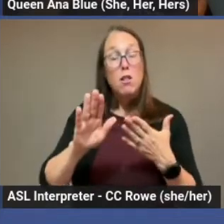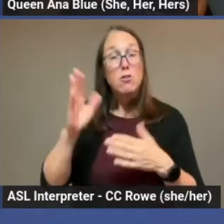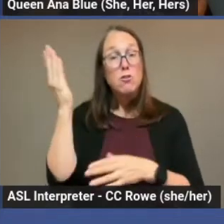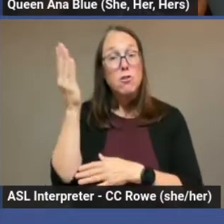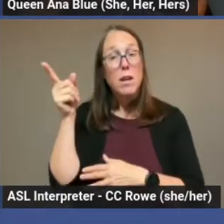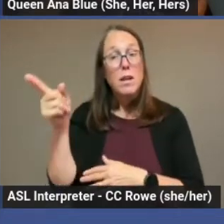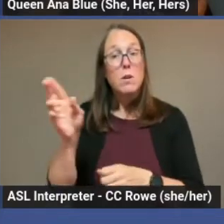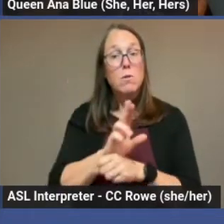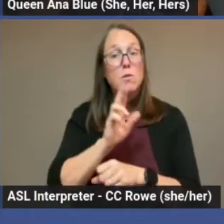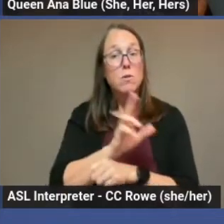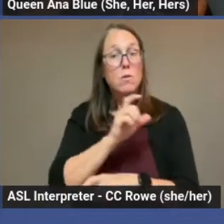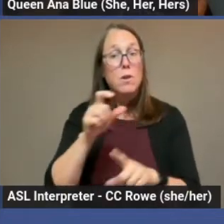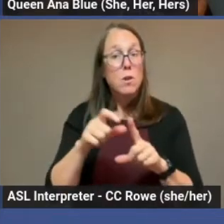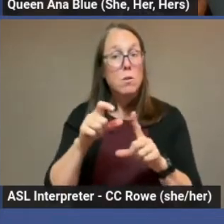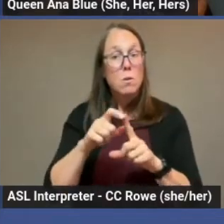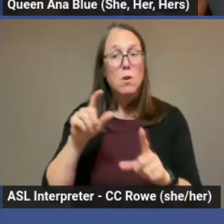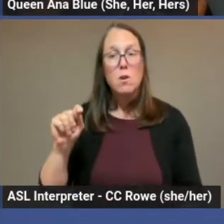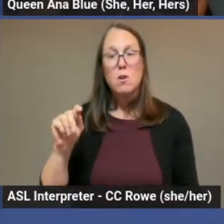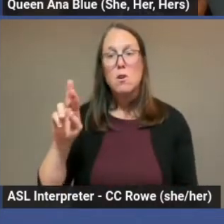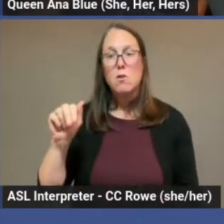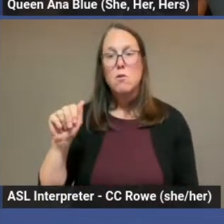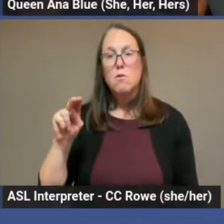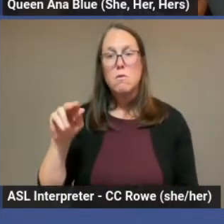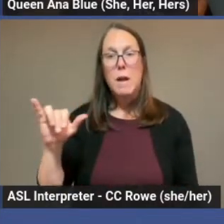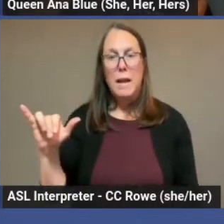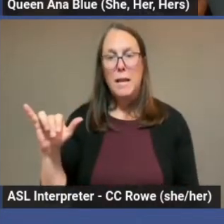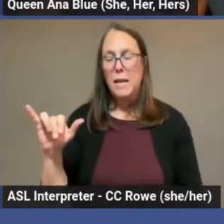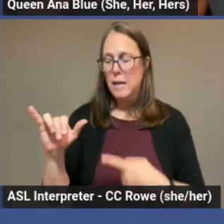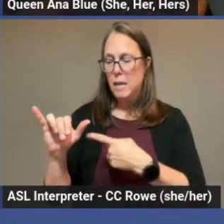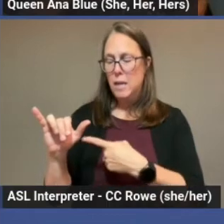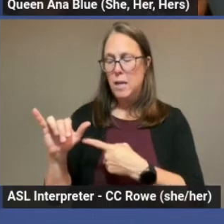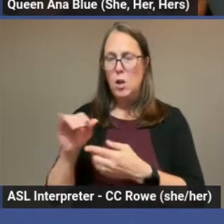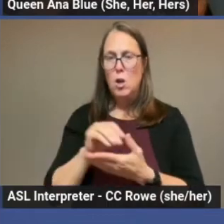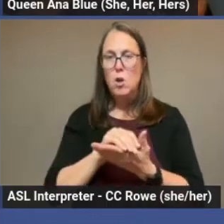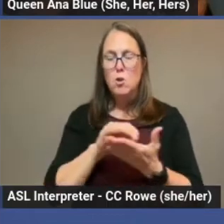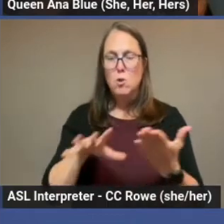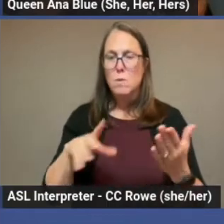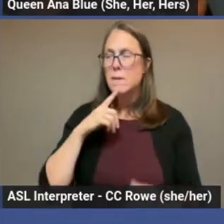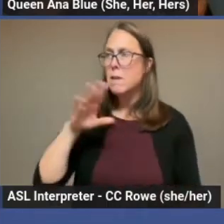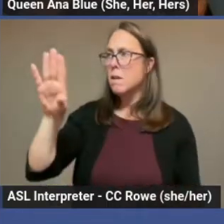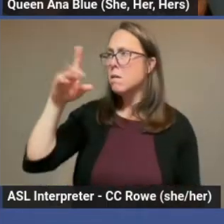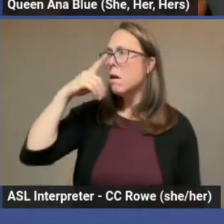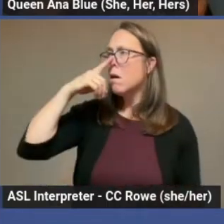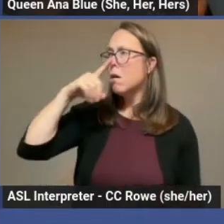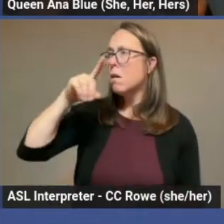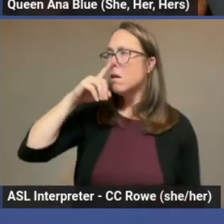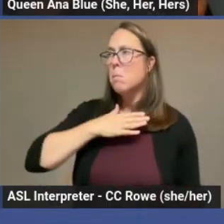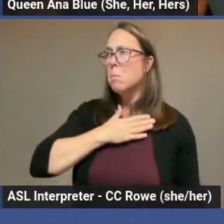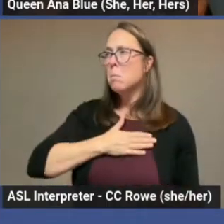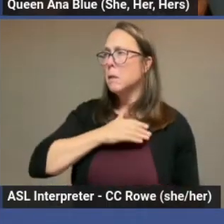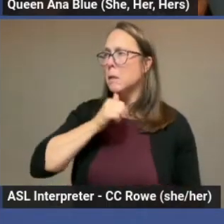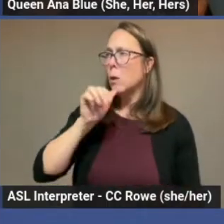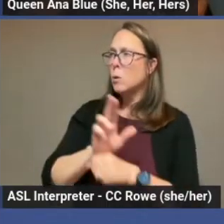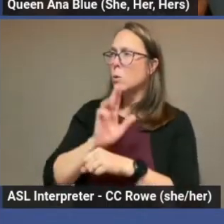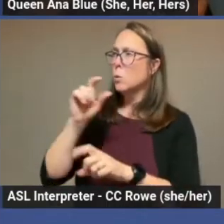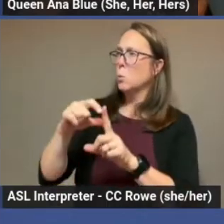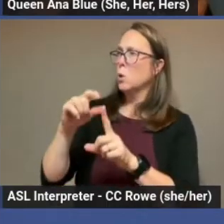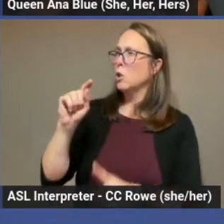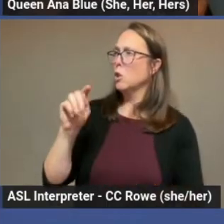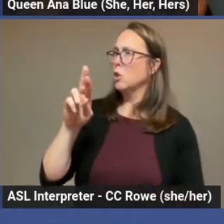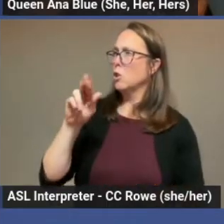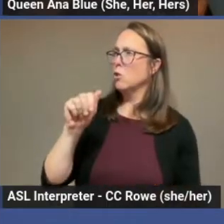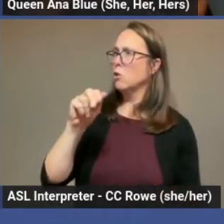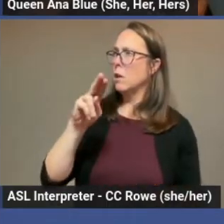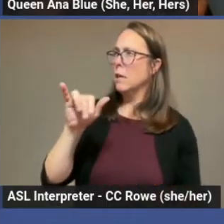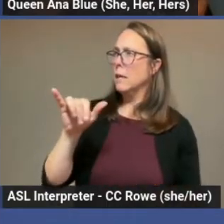tranny. And students kindly asked him, can you not use this word? And he was